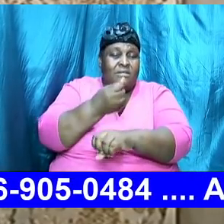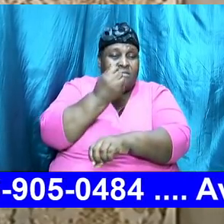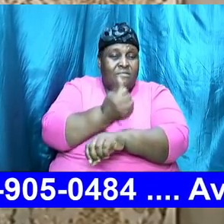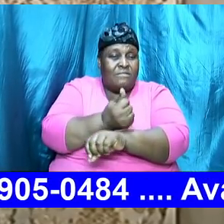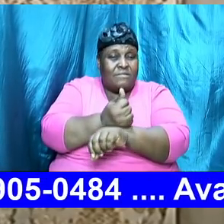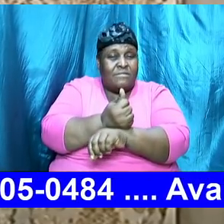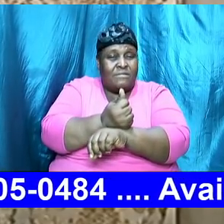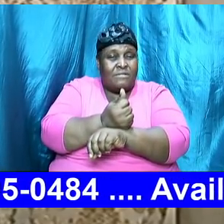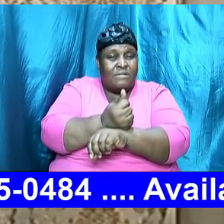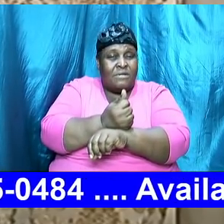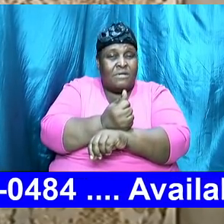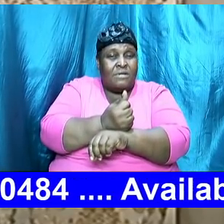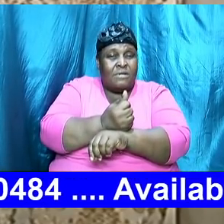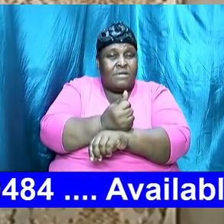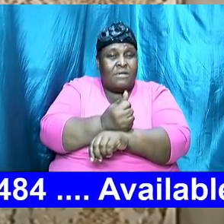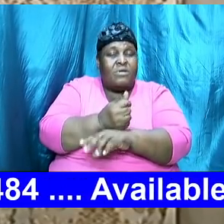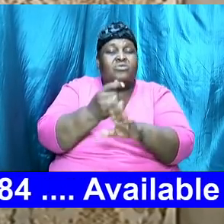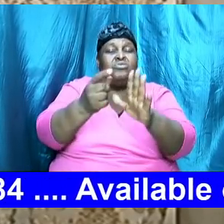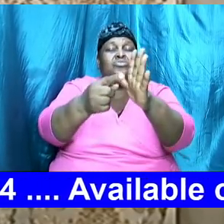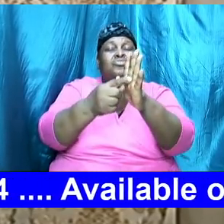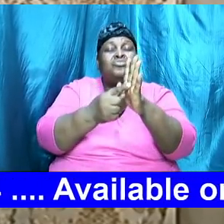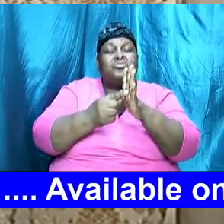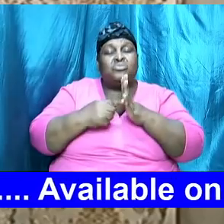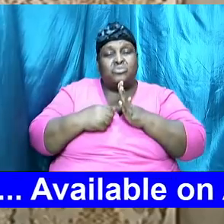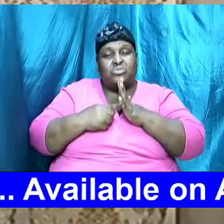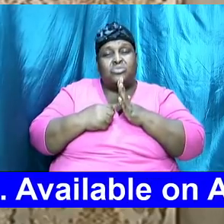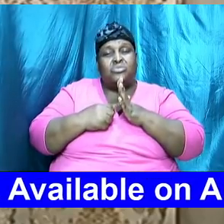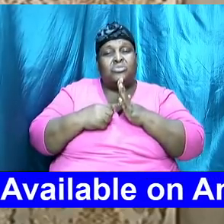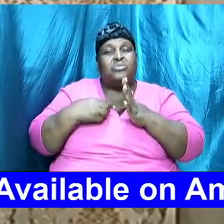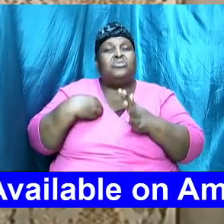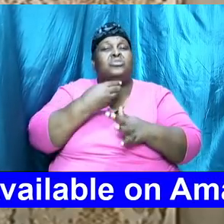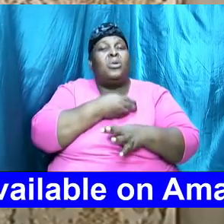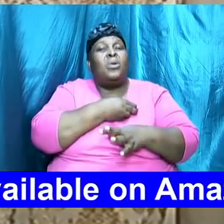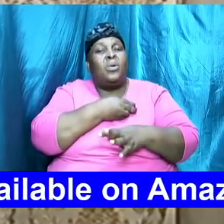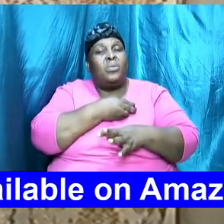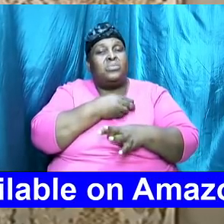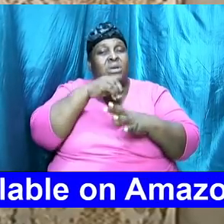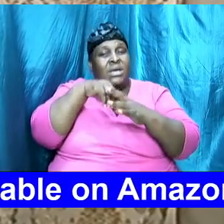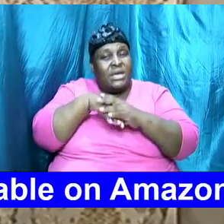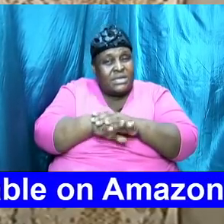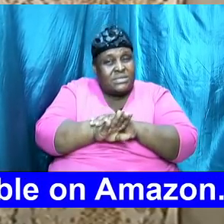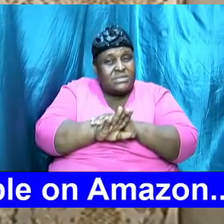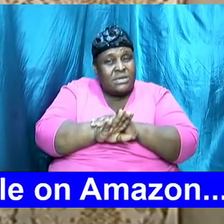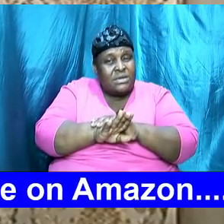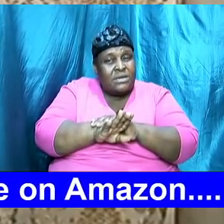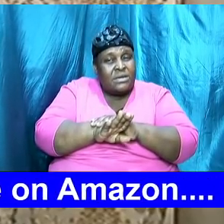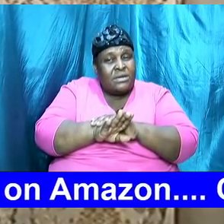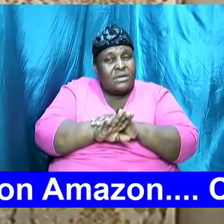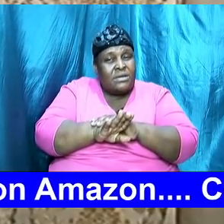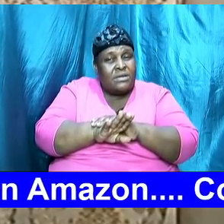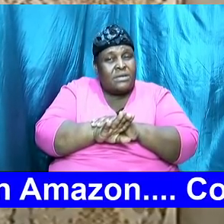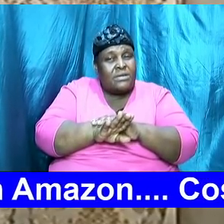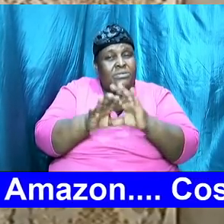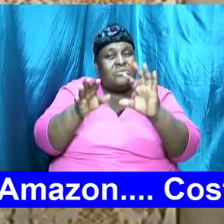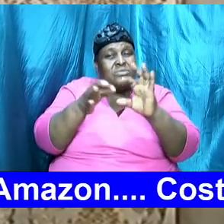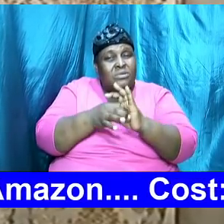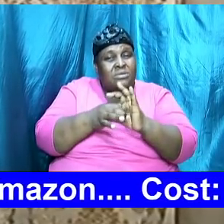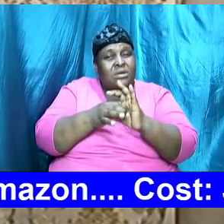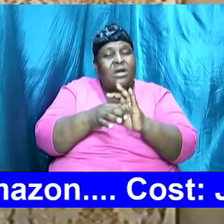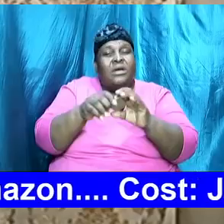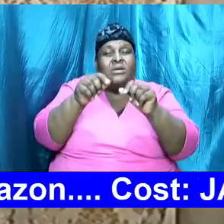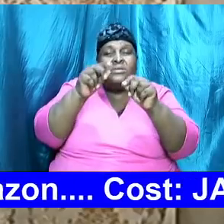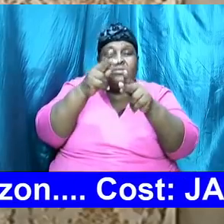indeed show us how to enter, to engage, and to maintain,